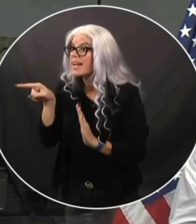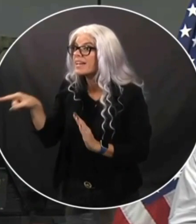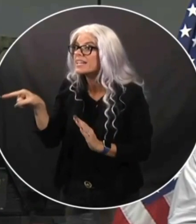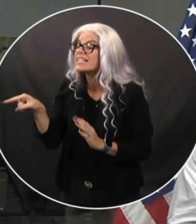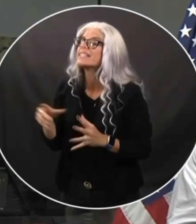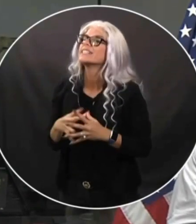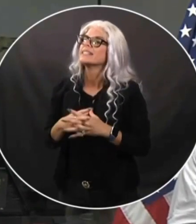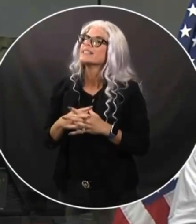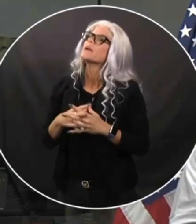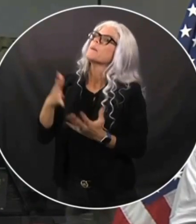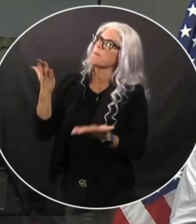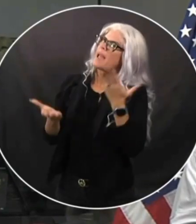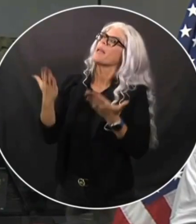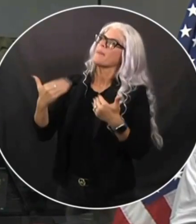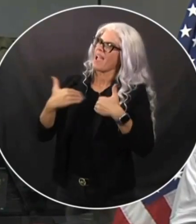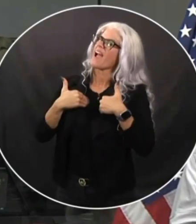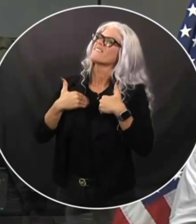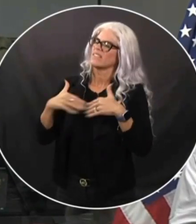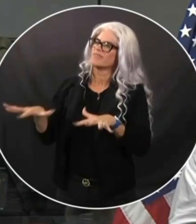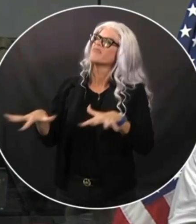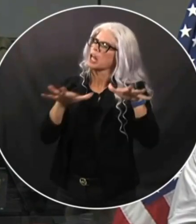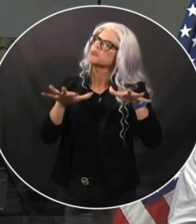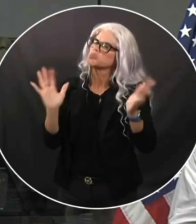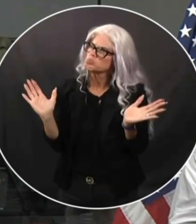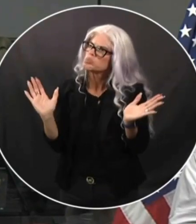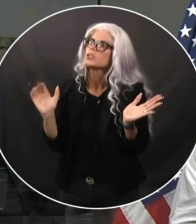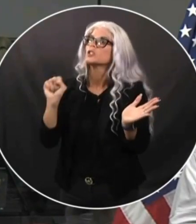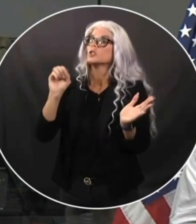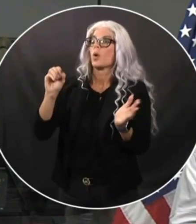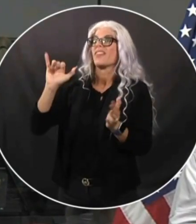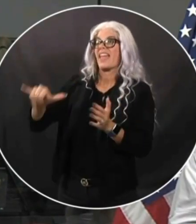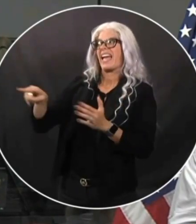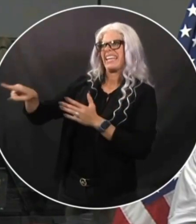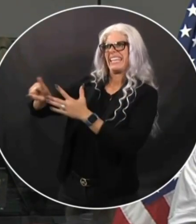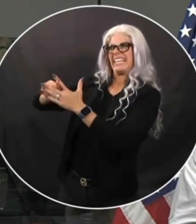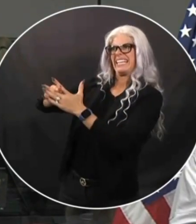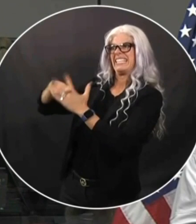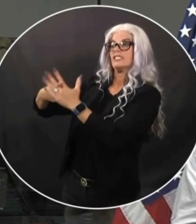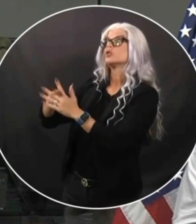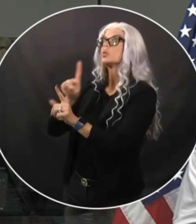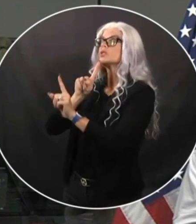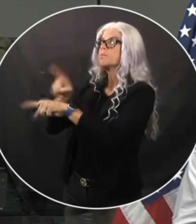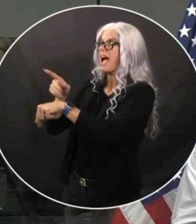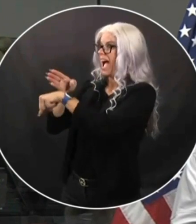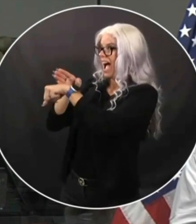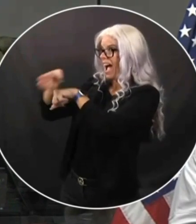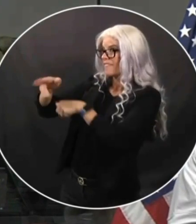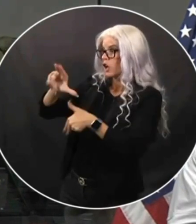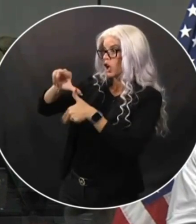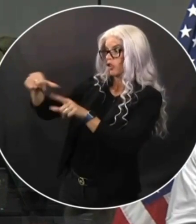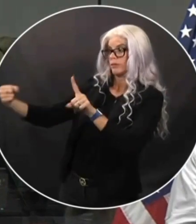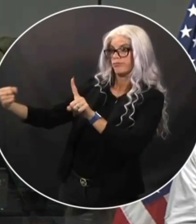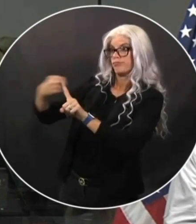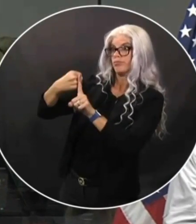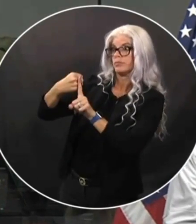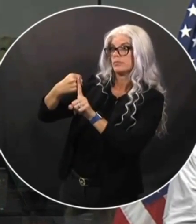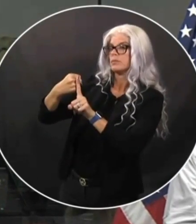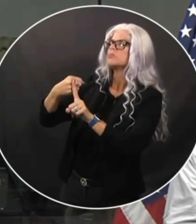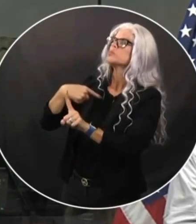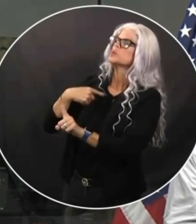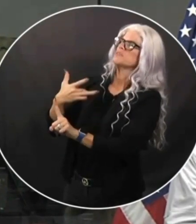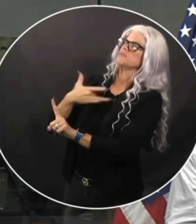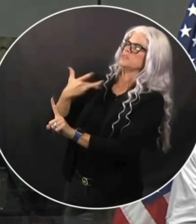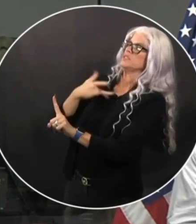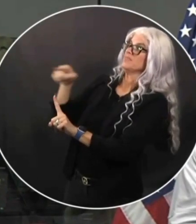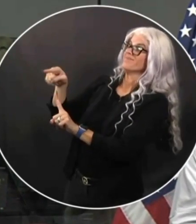significant flooding. So the initial response once the storm hits, assuming that you have bridges that are